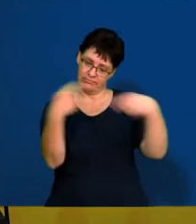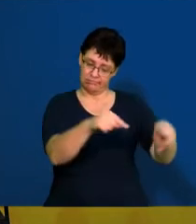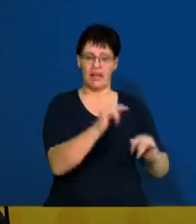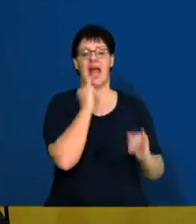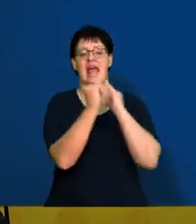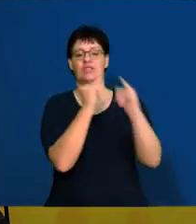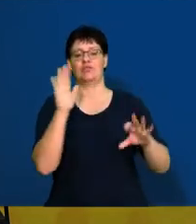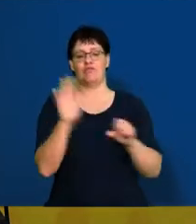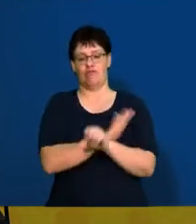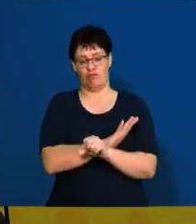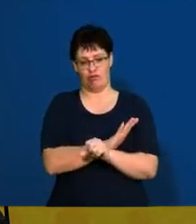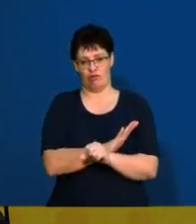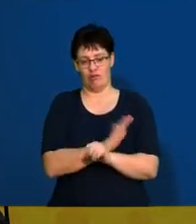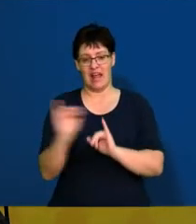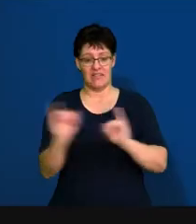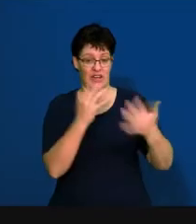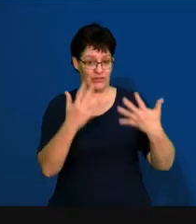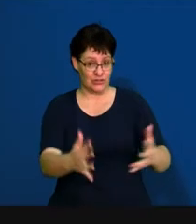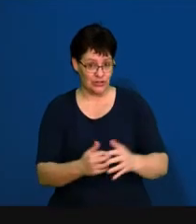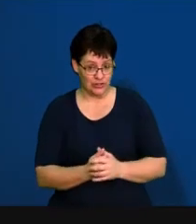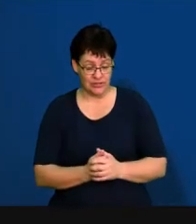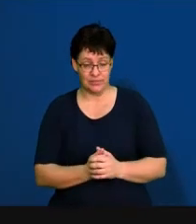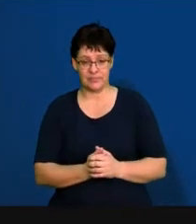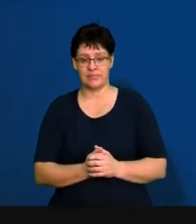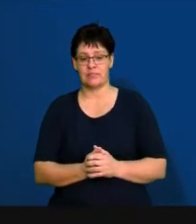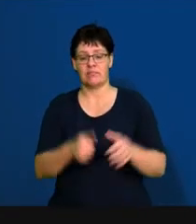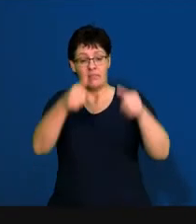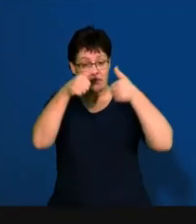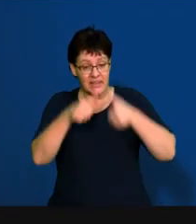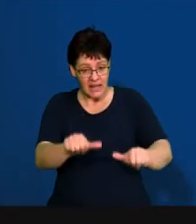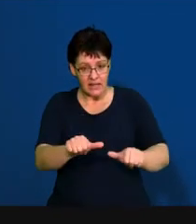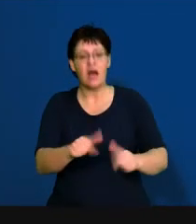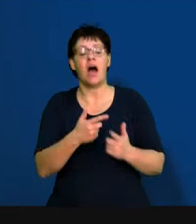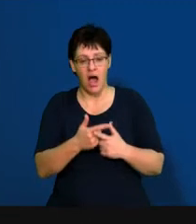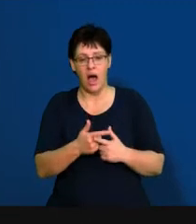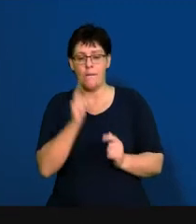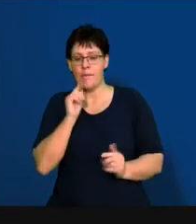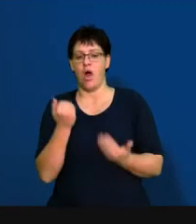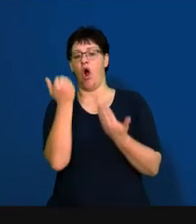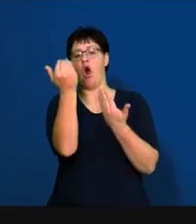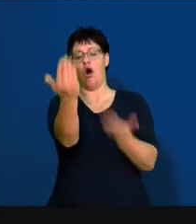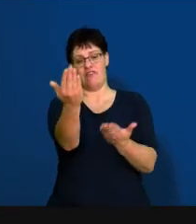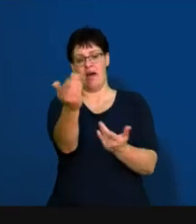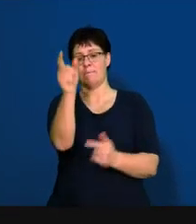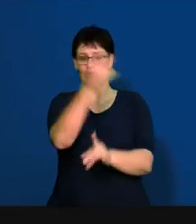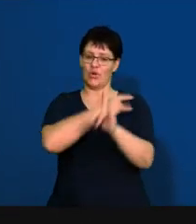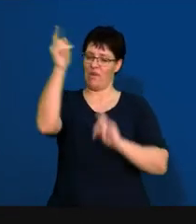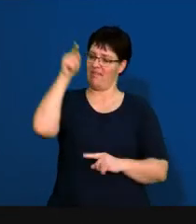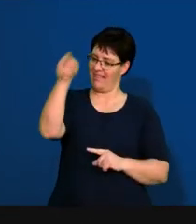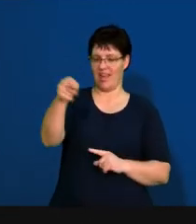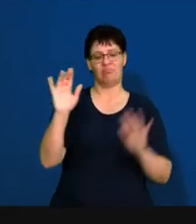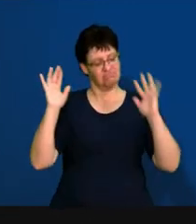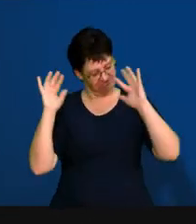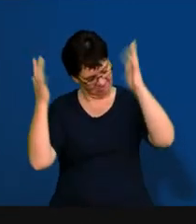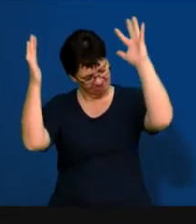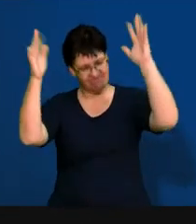an interview and then, after that, a written offer is made to the candidate where they